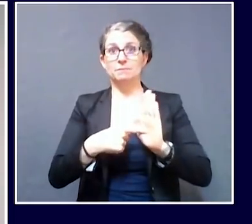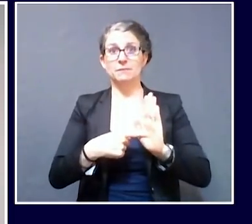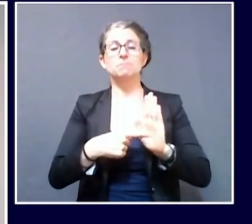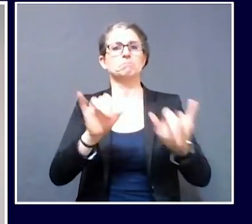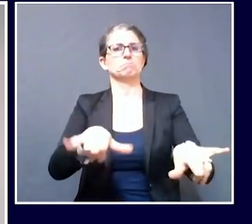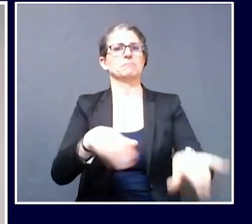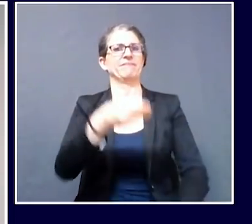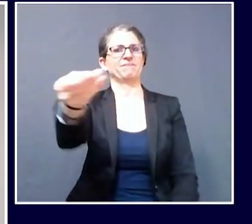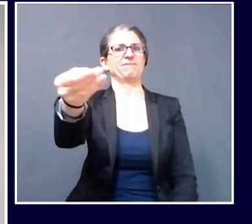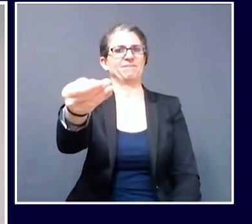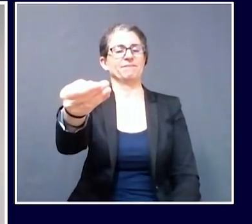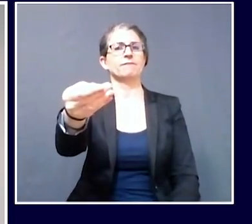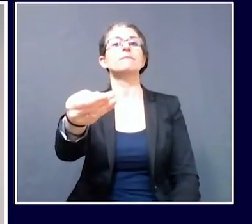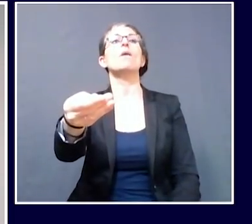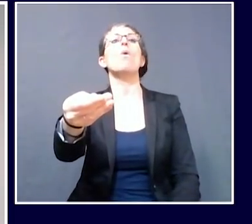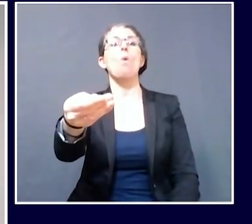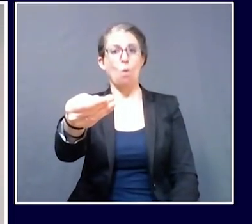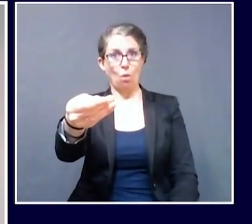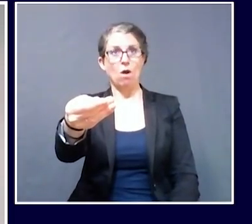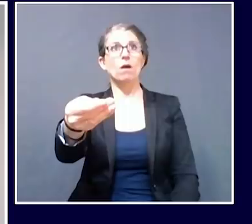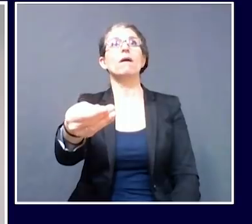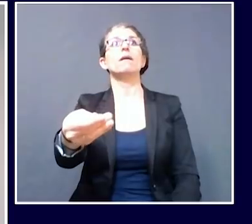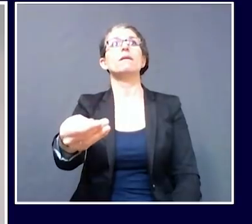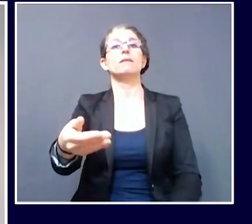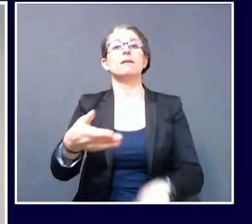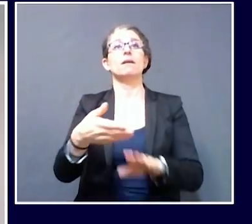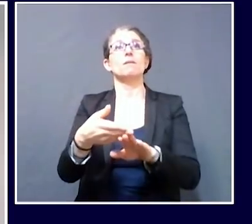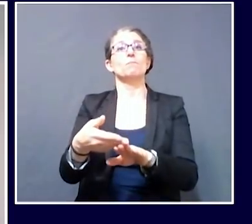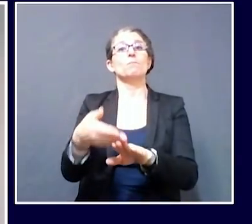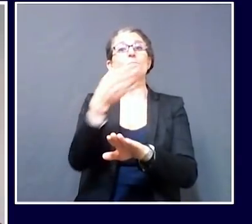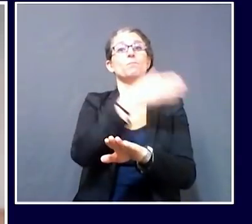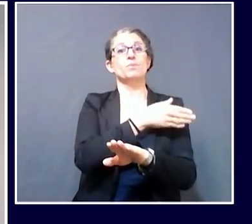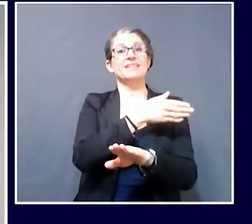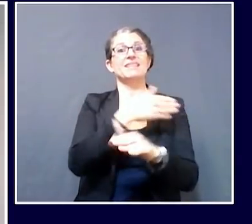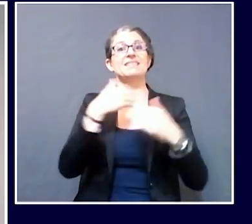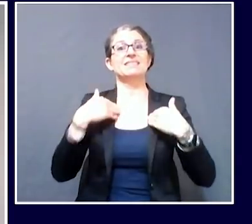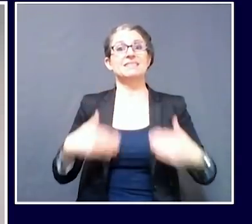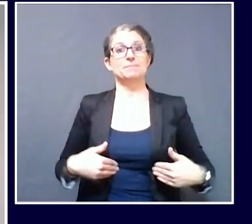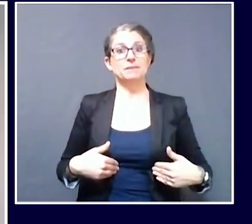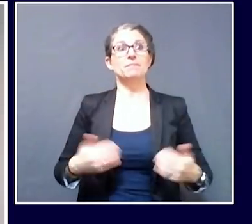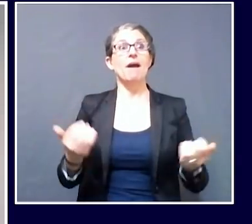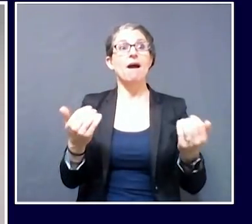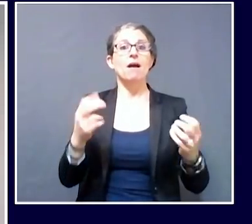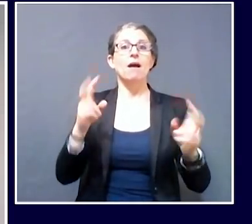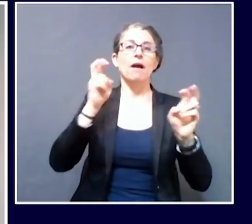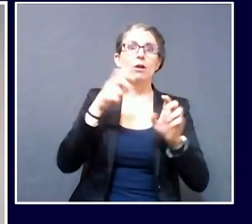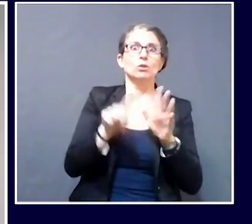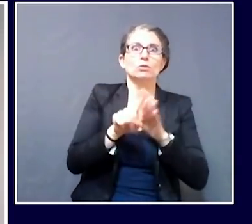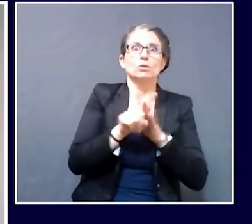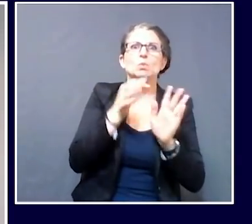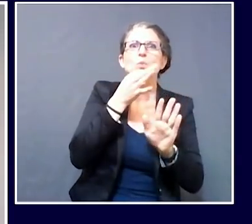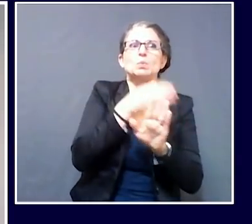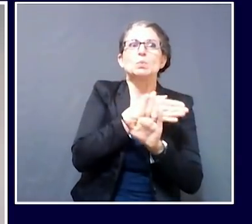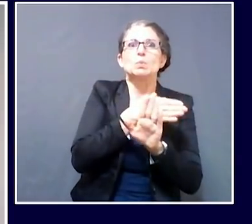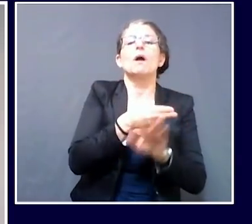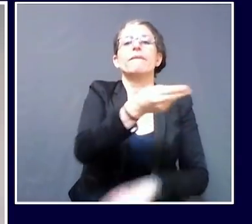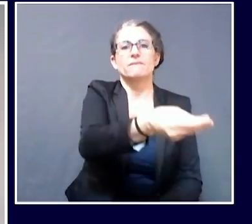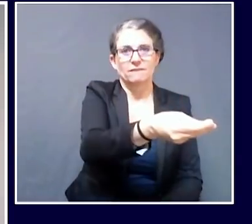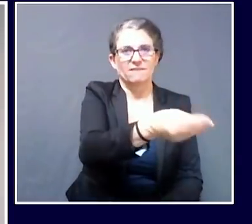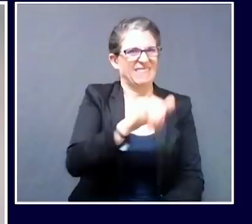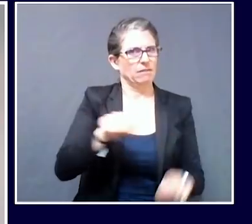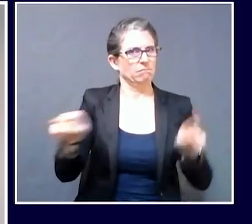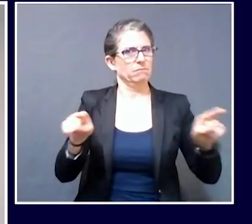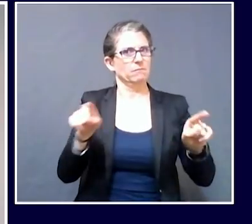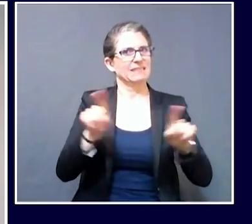common, which is pre-symptomatic transmission. One of the turning points in the COVID-19 epidemic